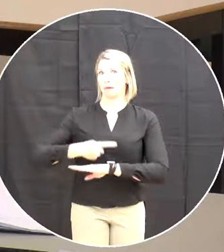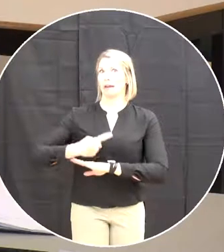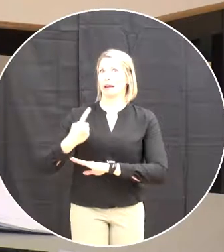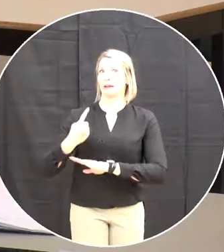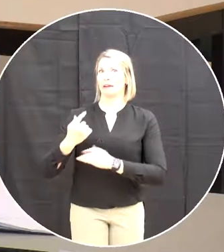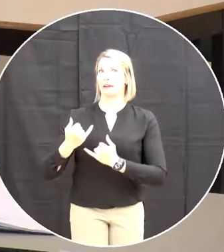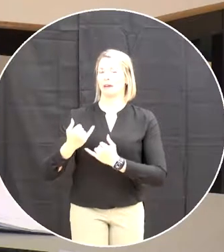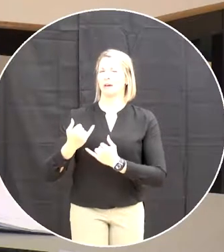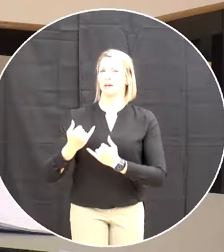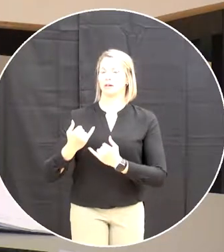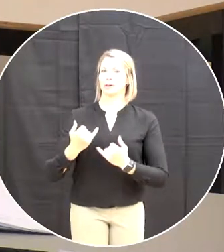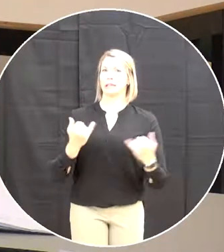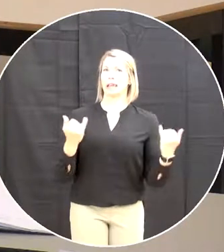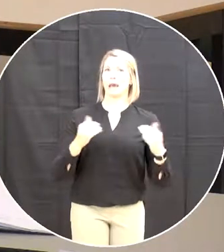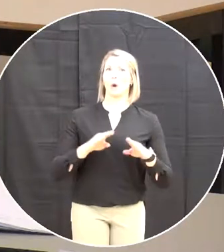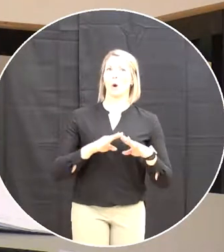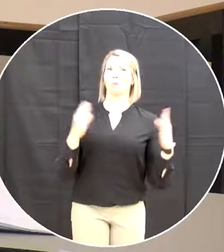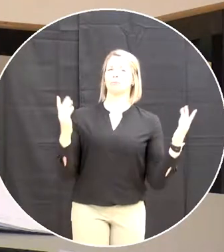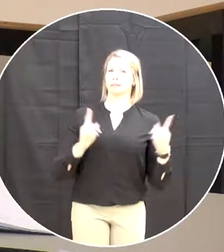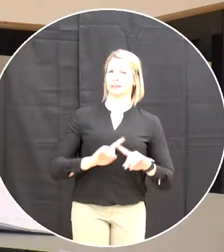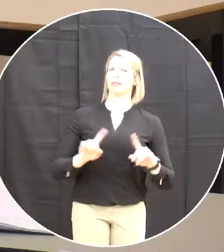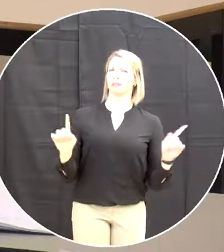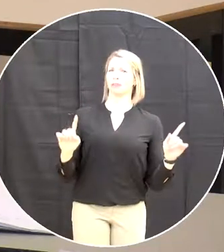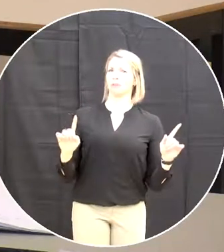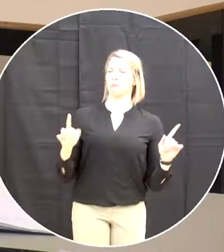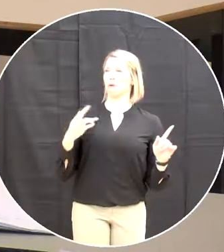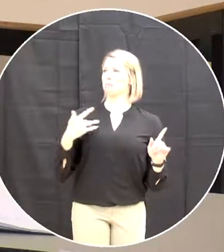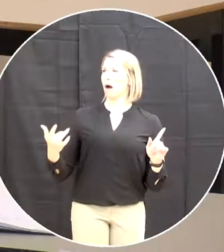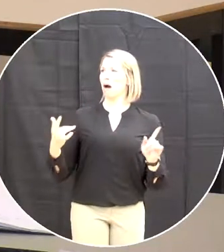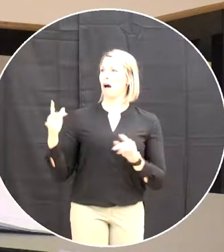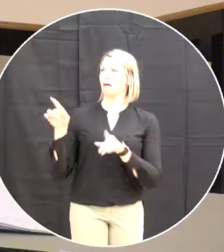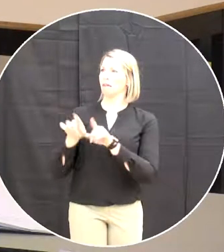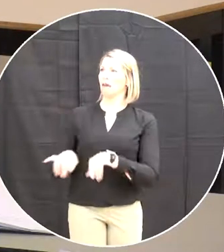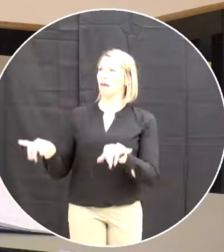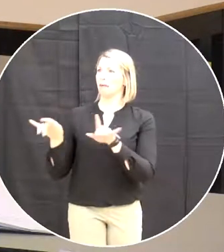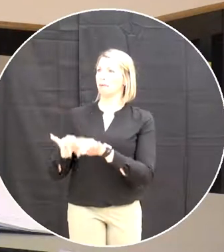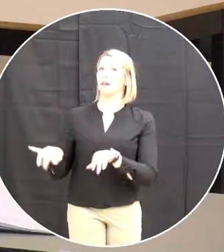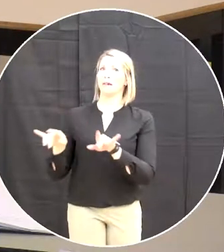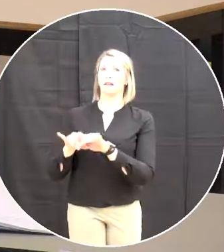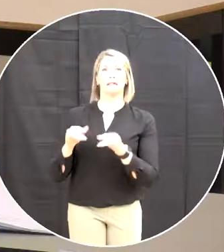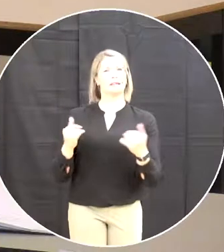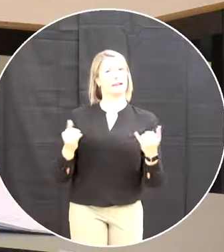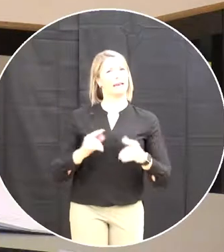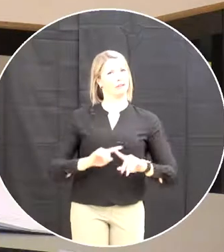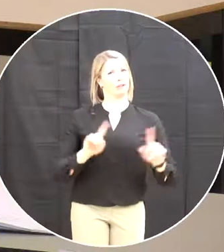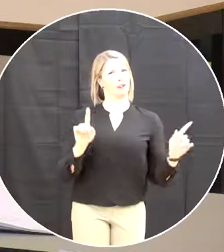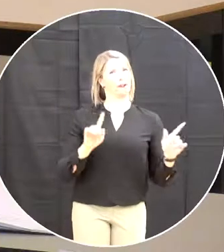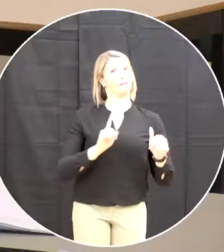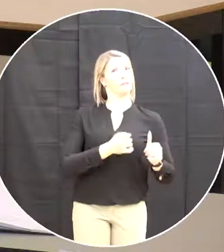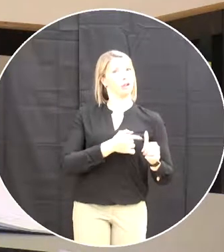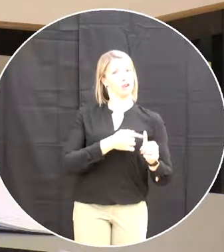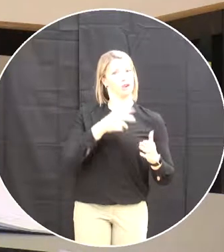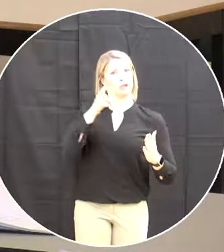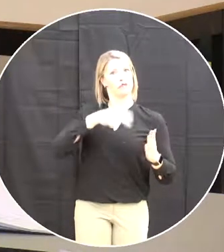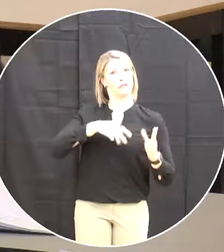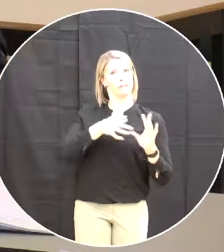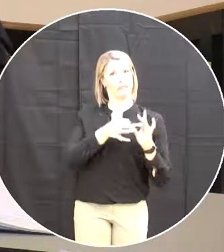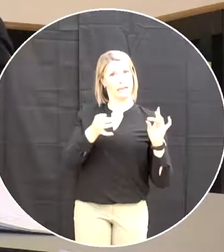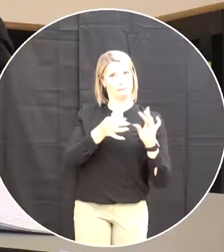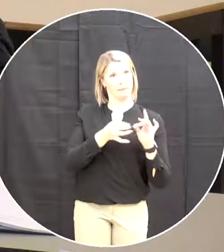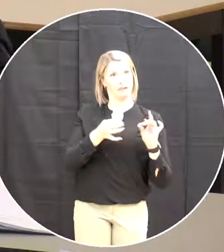differently today than I normally do with with a meeting on a read a statement and then we'll proceed into the regular